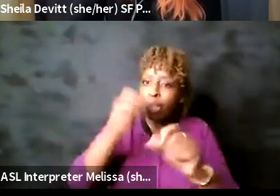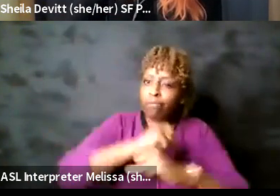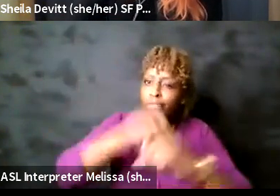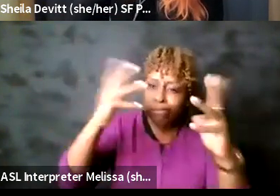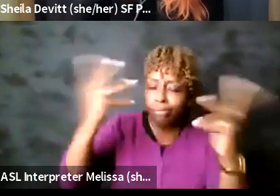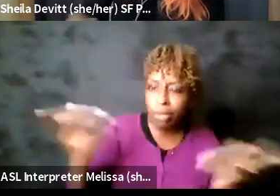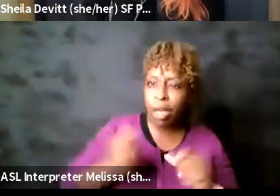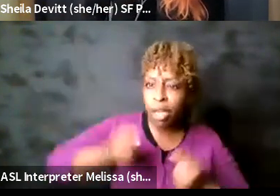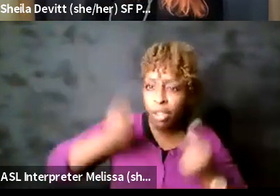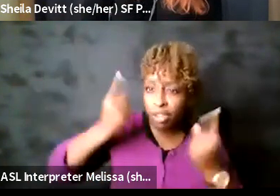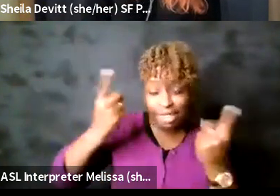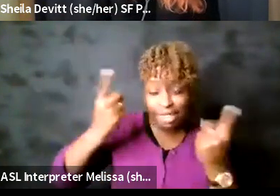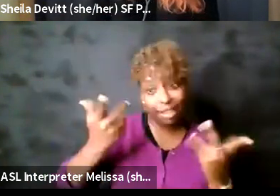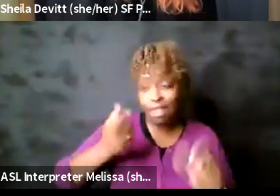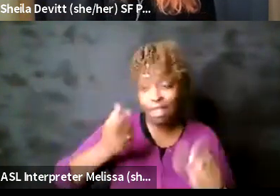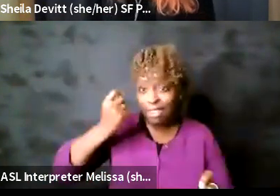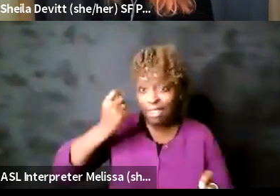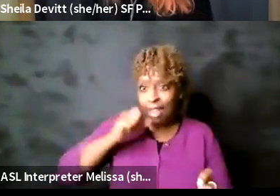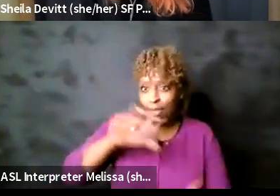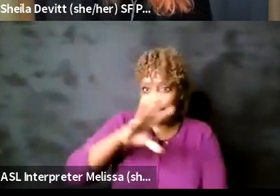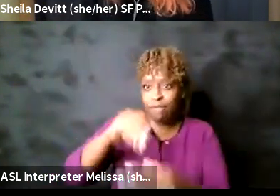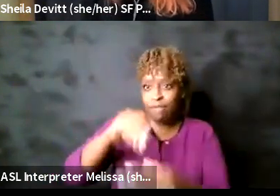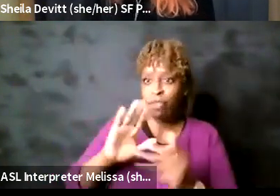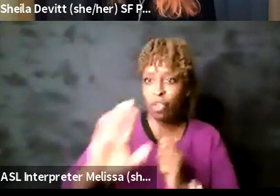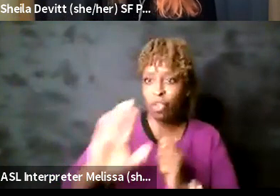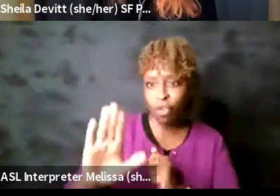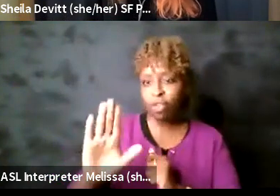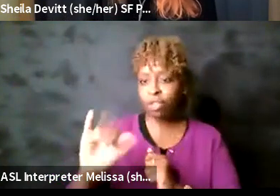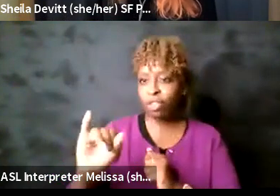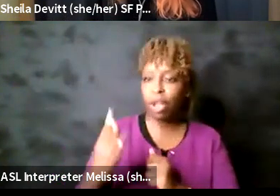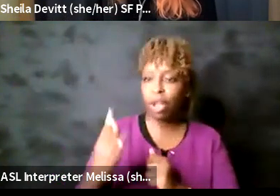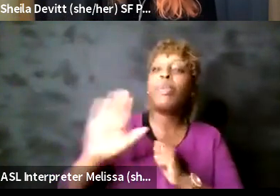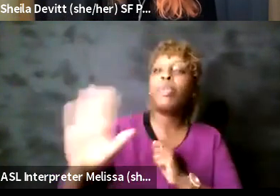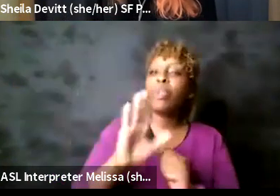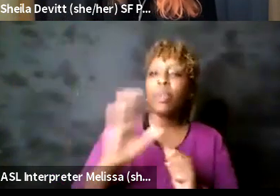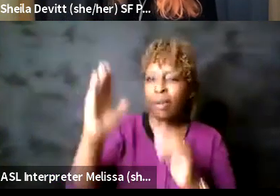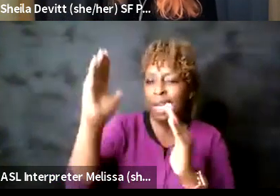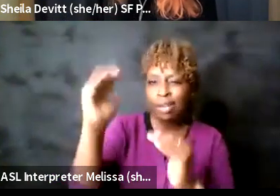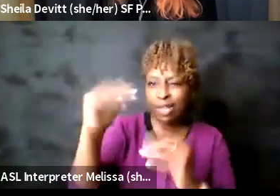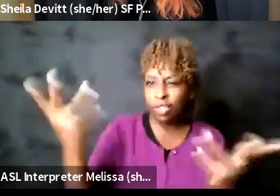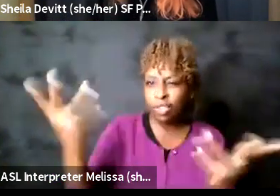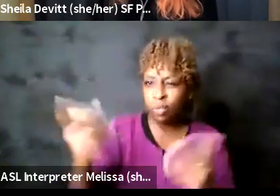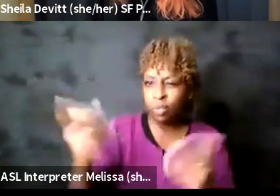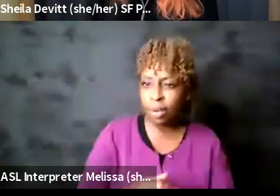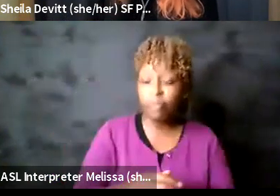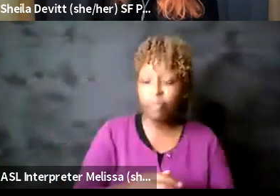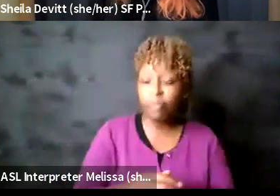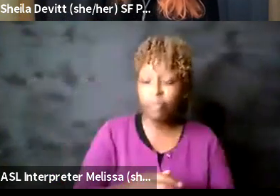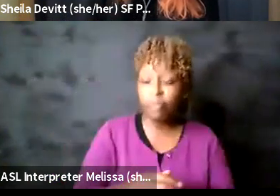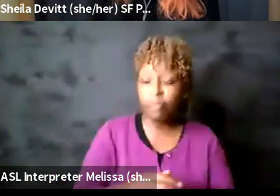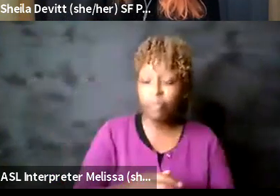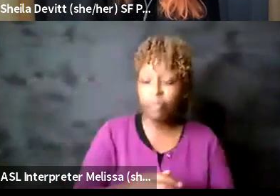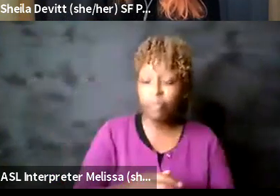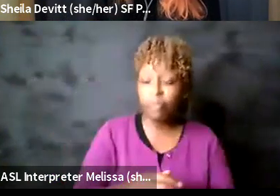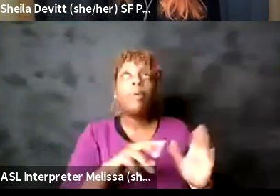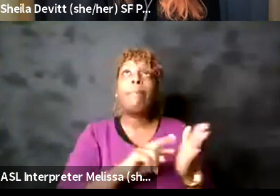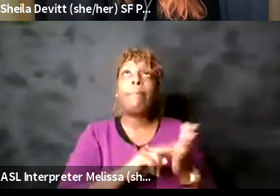your job what are the expectations you come across those problematic things sure so by expectations you mean various white patrons coming